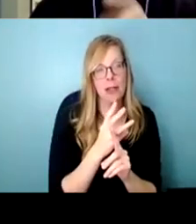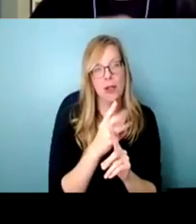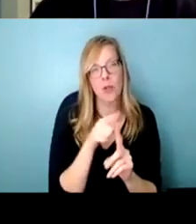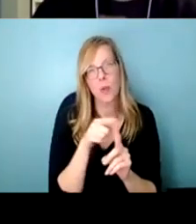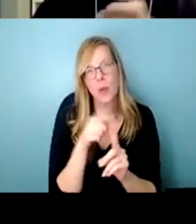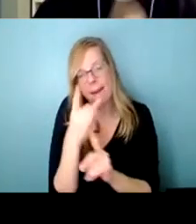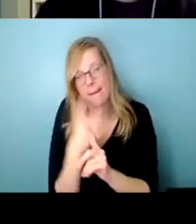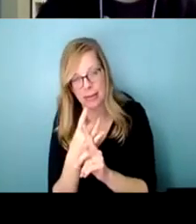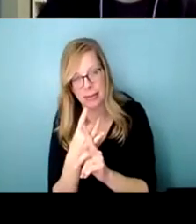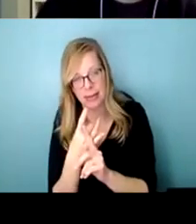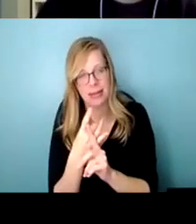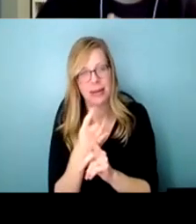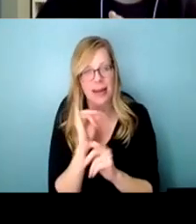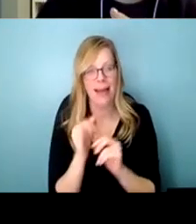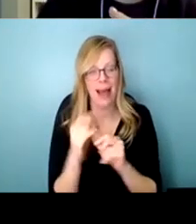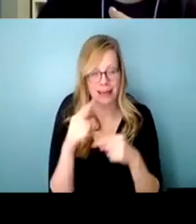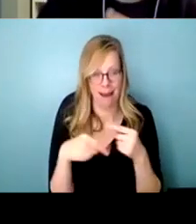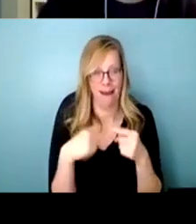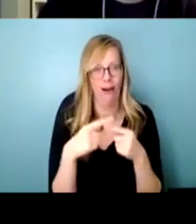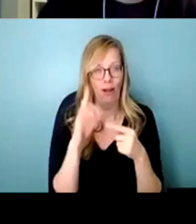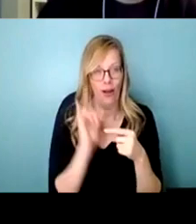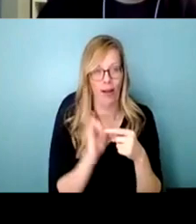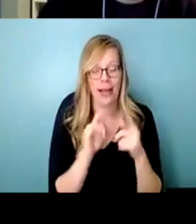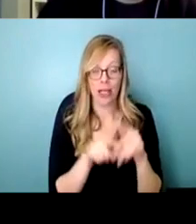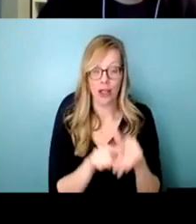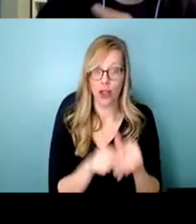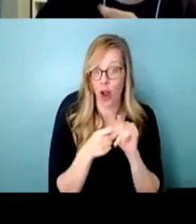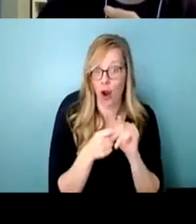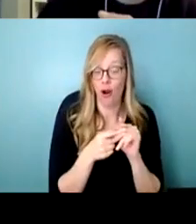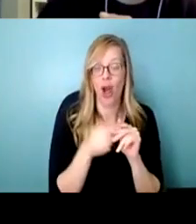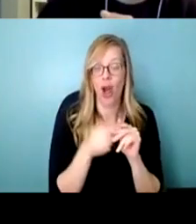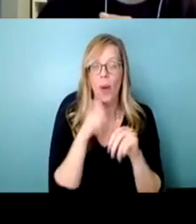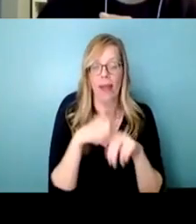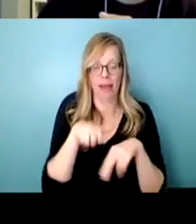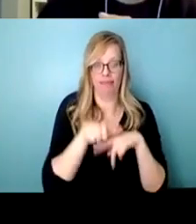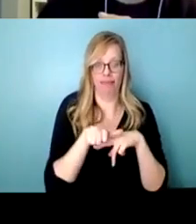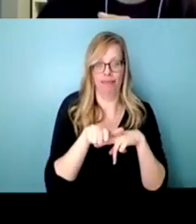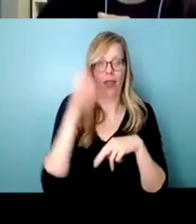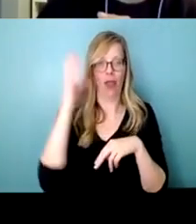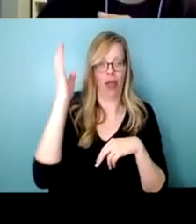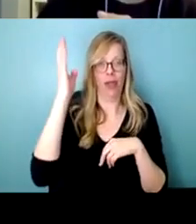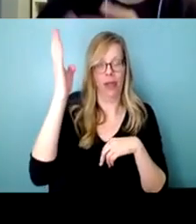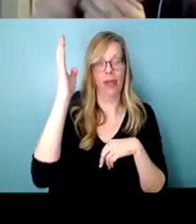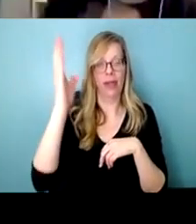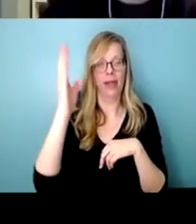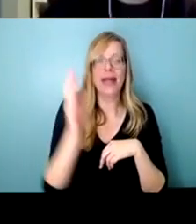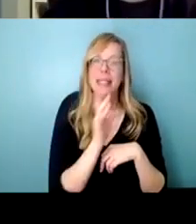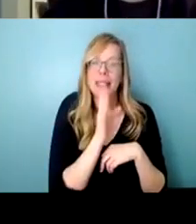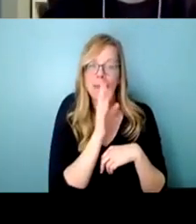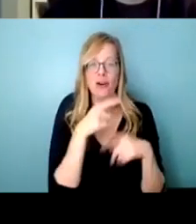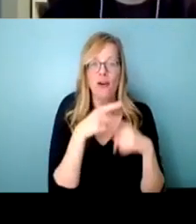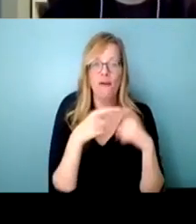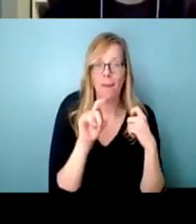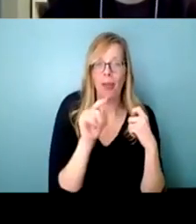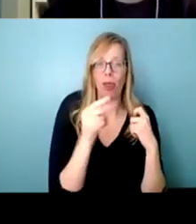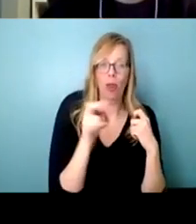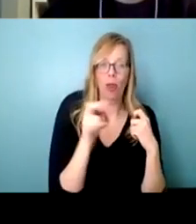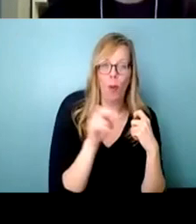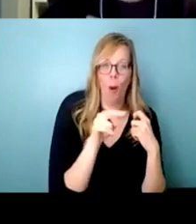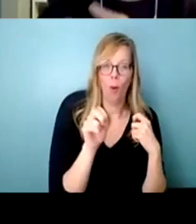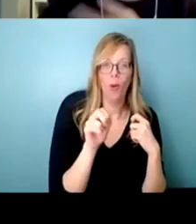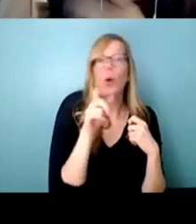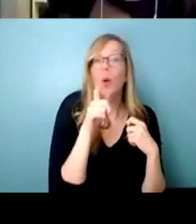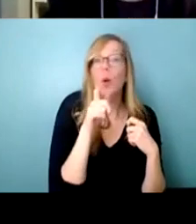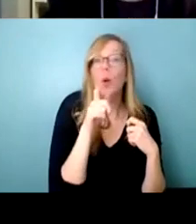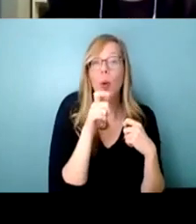and it usually starts with a speech from the throne which is um a speech that's delivered by the lieutenant governor